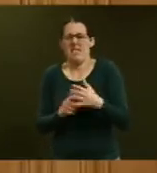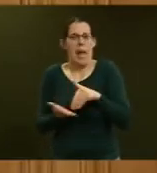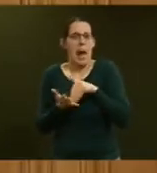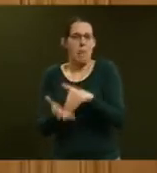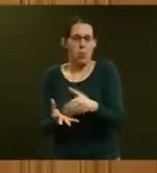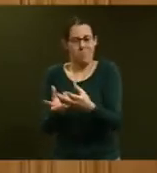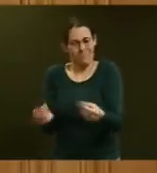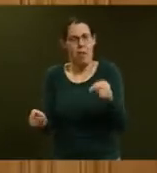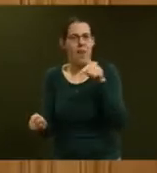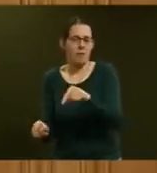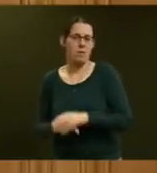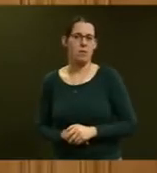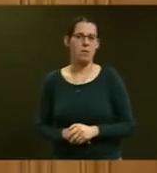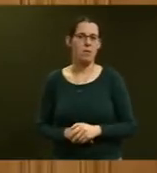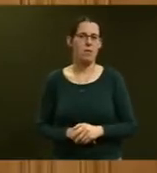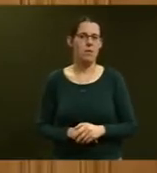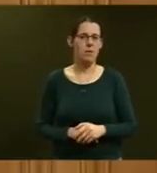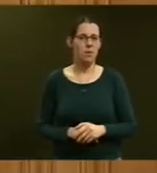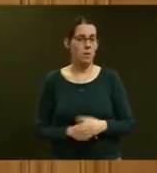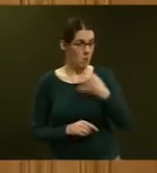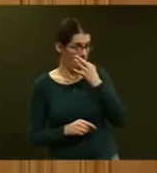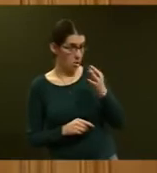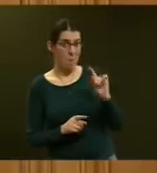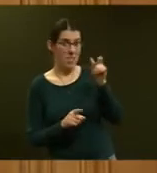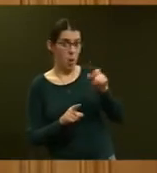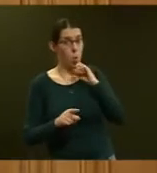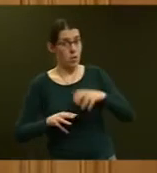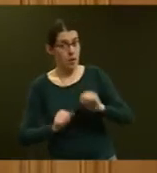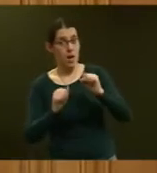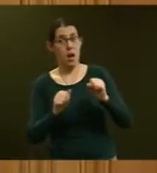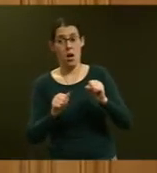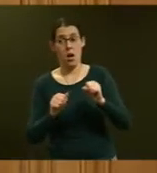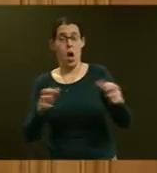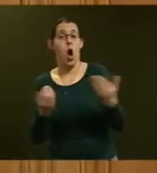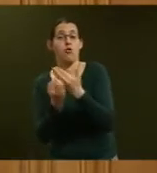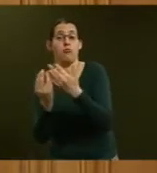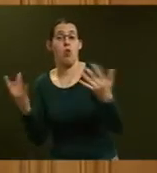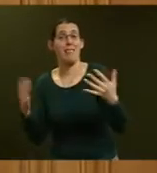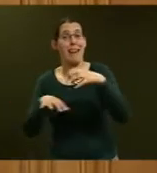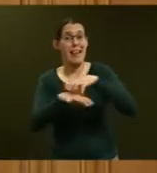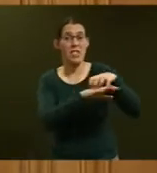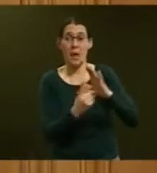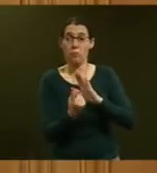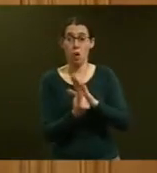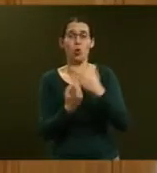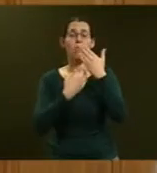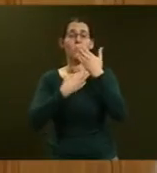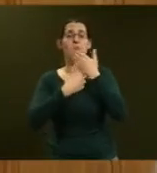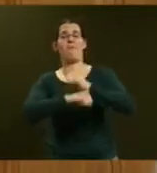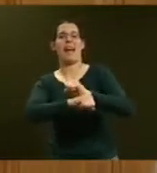Is the Minister taking a cross-agency approach to preventing the importation of meth into New Zealand, and if so, why?